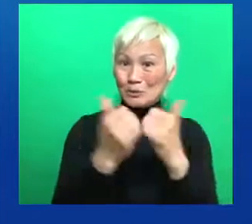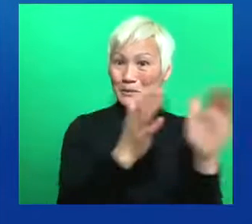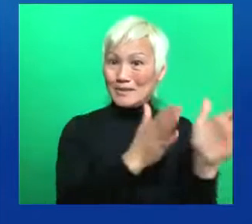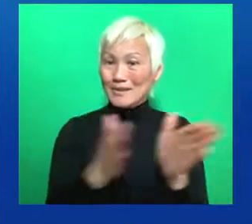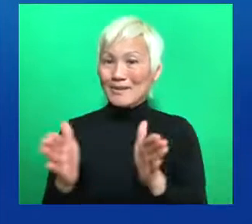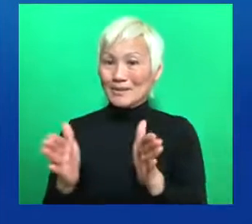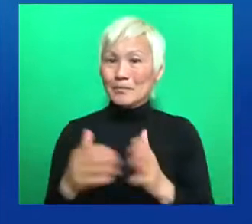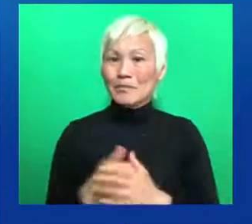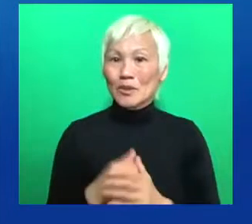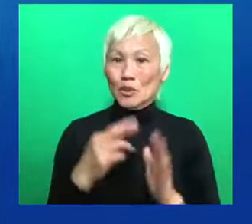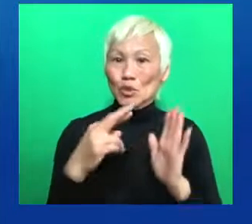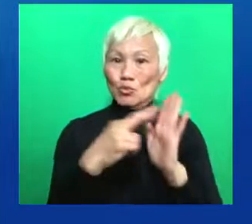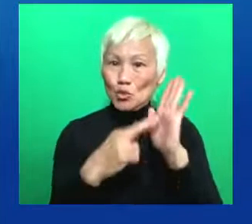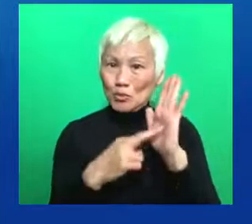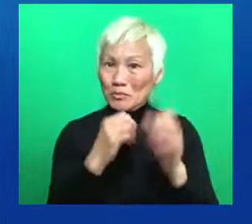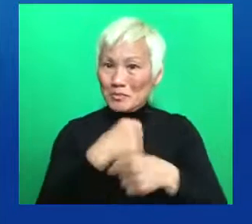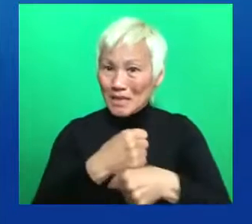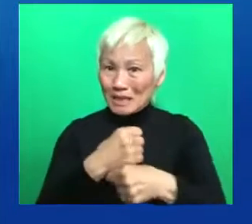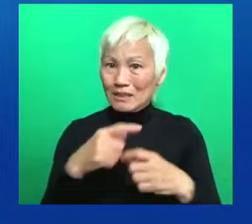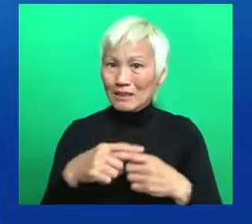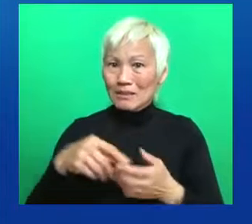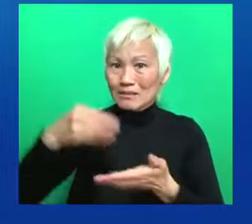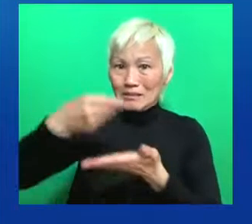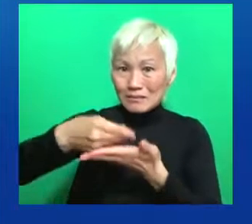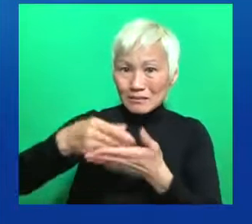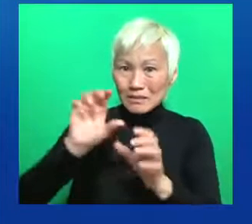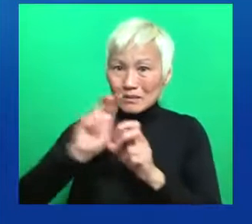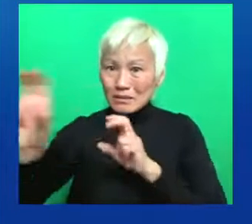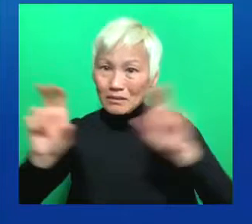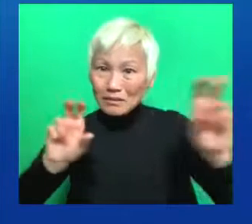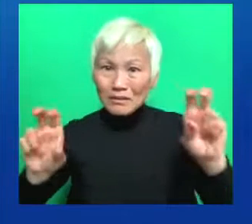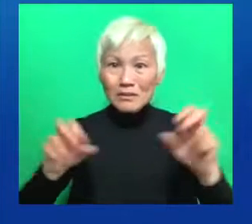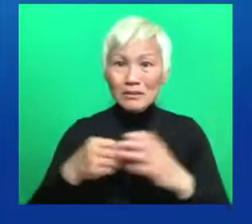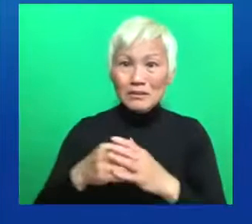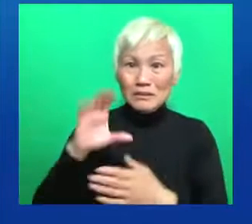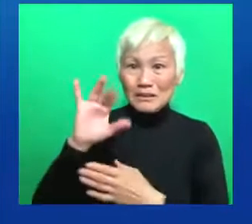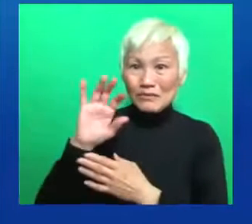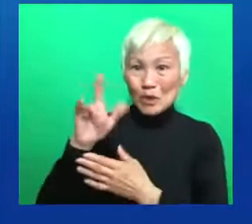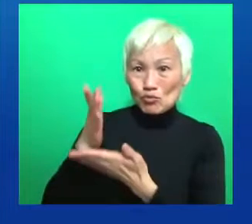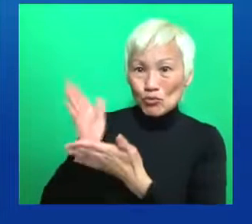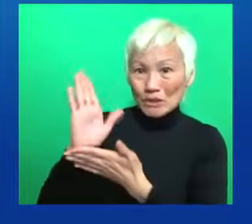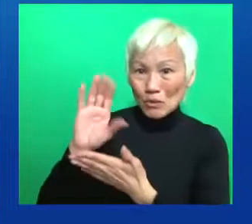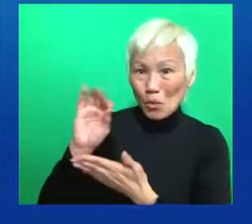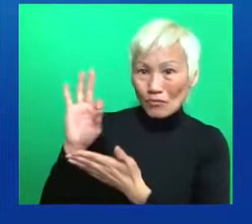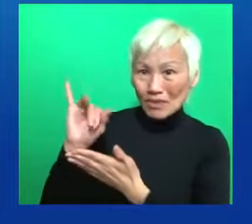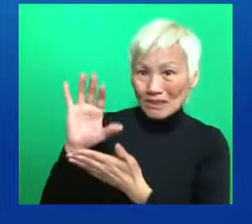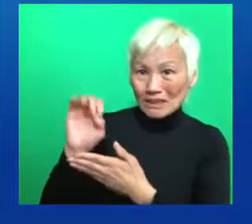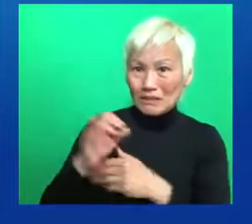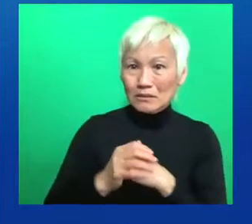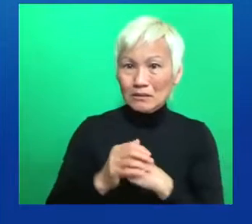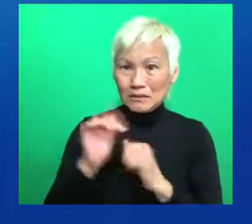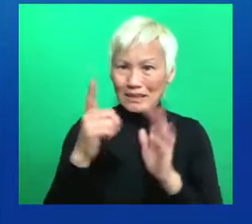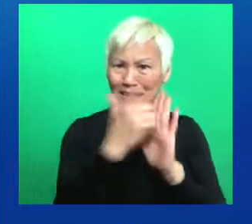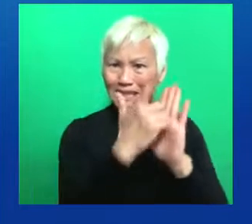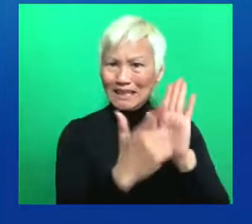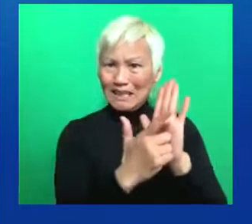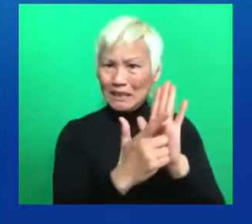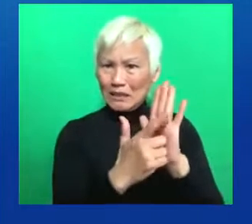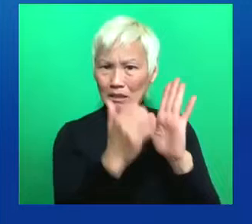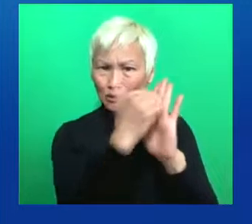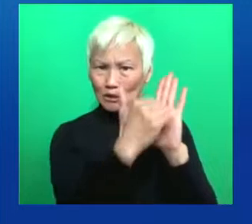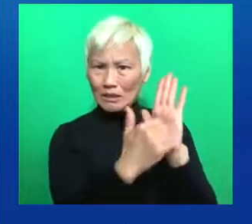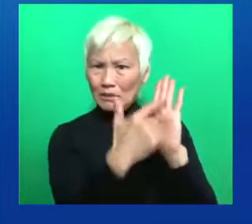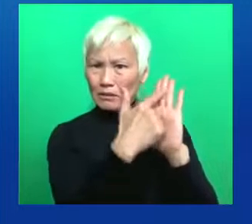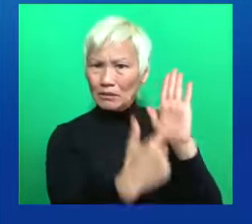to civil rights offices. Legislation is also crucial for long-term change. What are the most crucial actions that